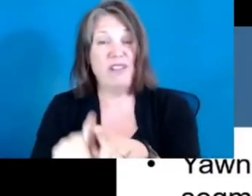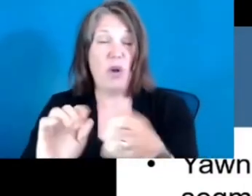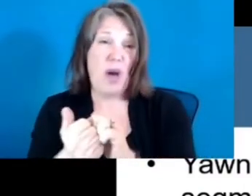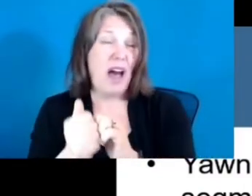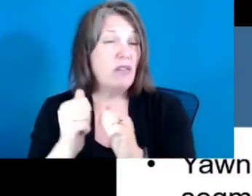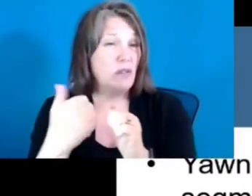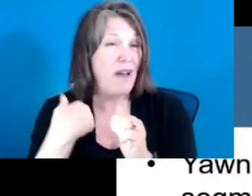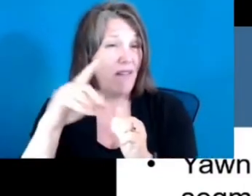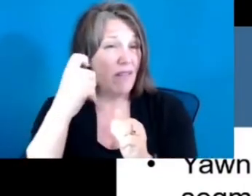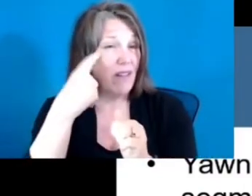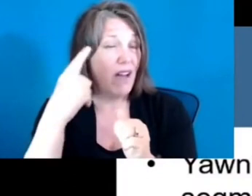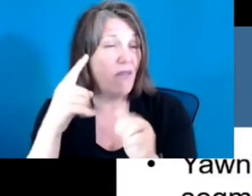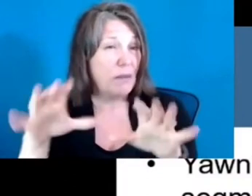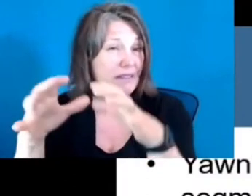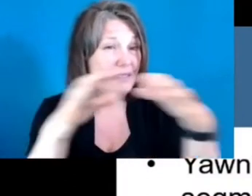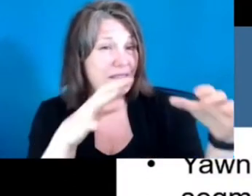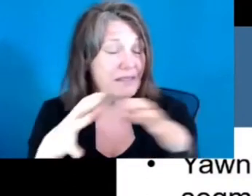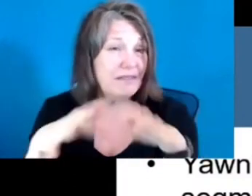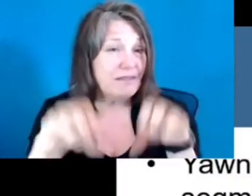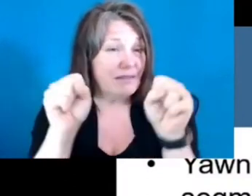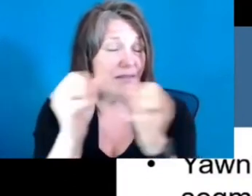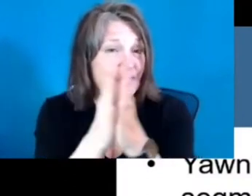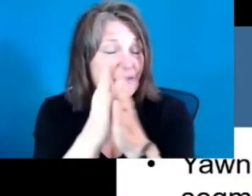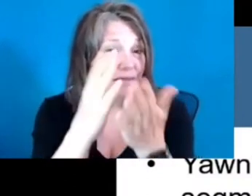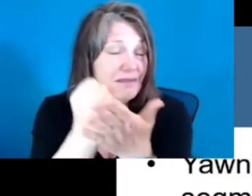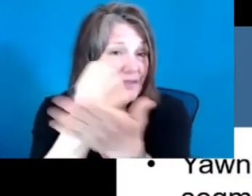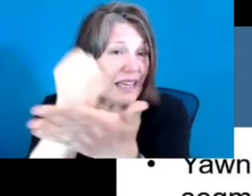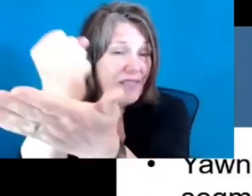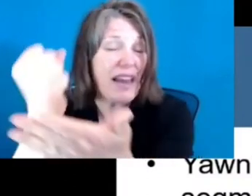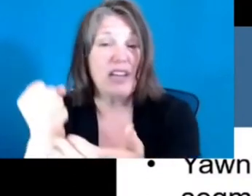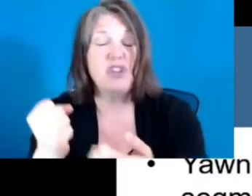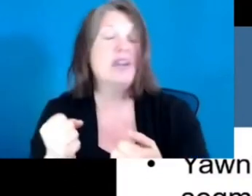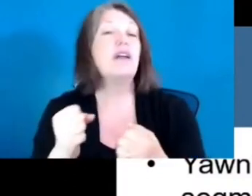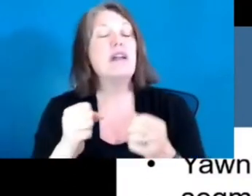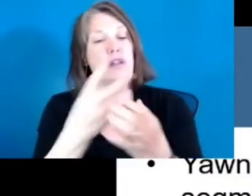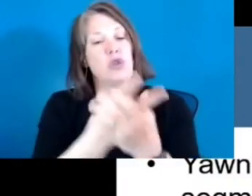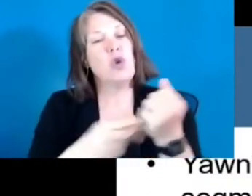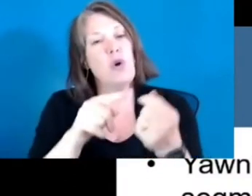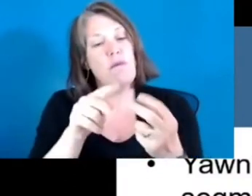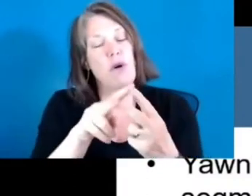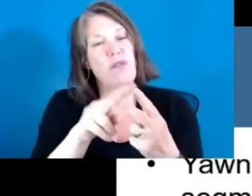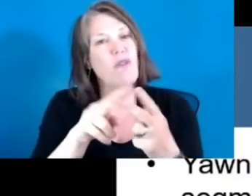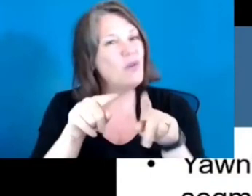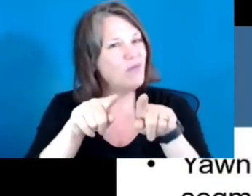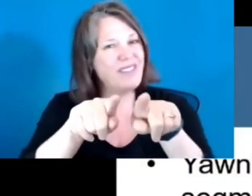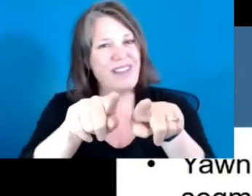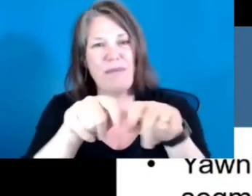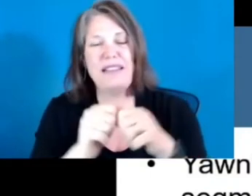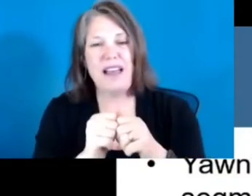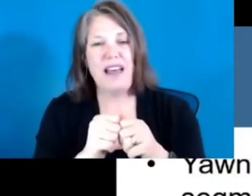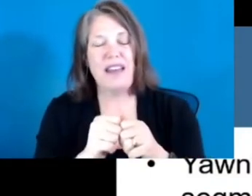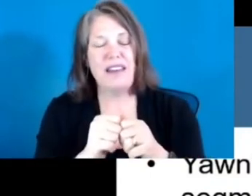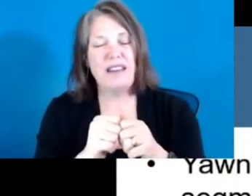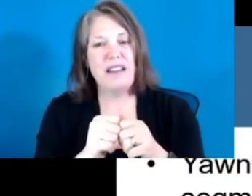And both of those things live side by side. I happen to read the Journal of the American Medicine Association, Medical Association